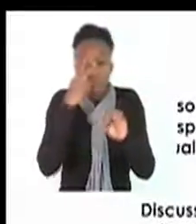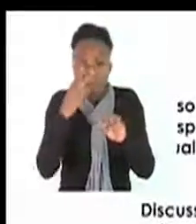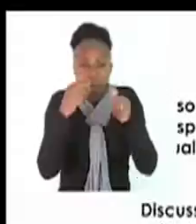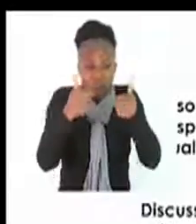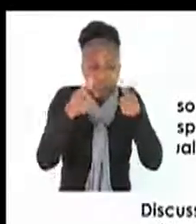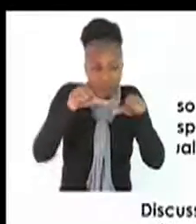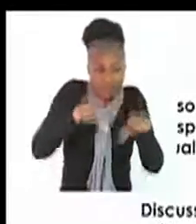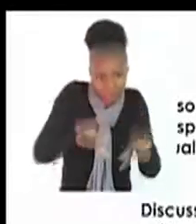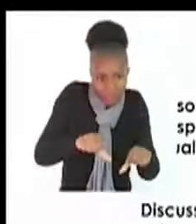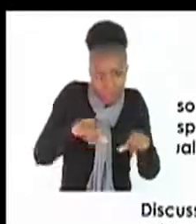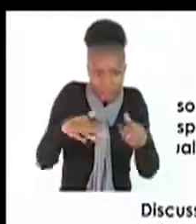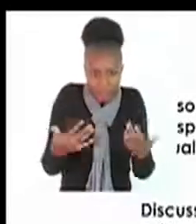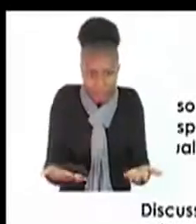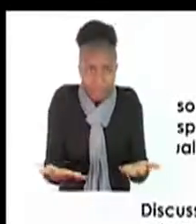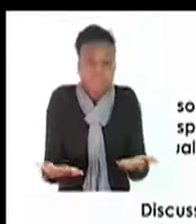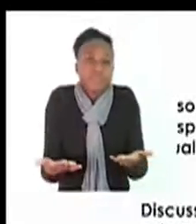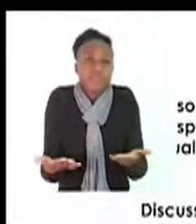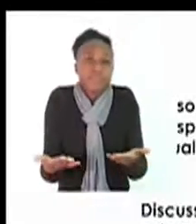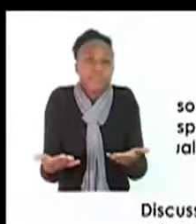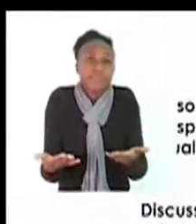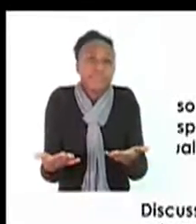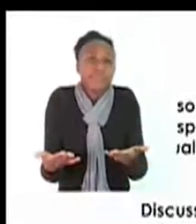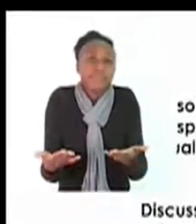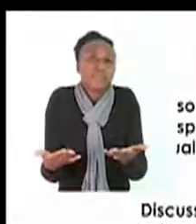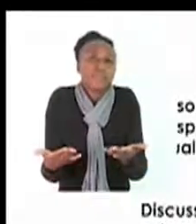against other things of similar kind.